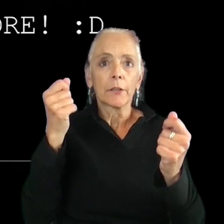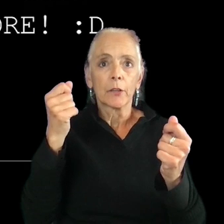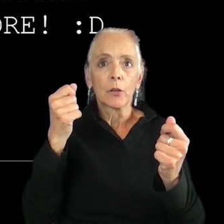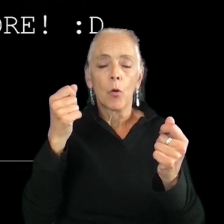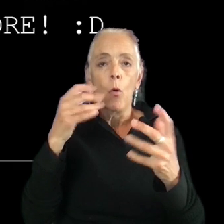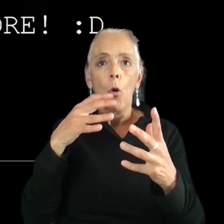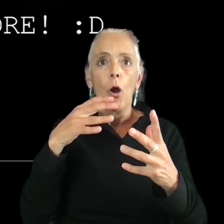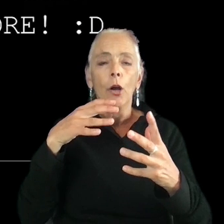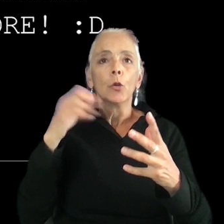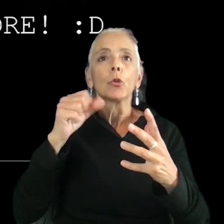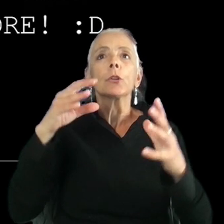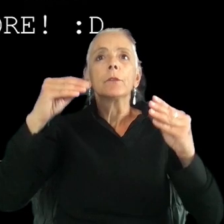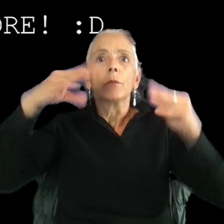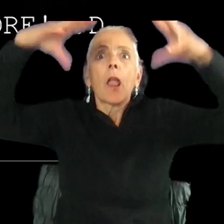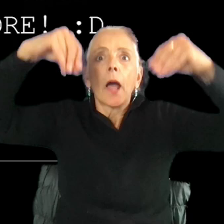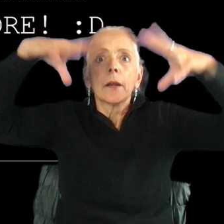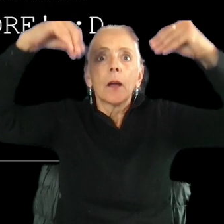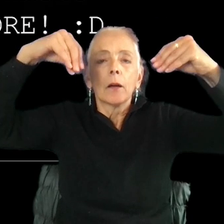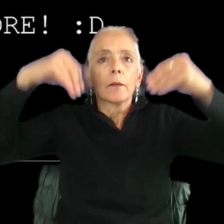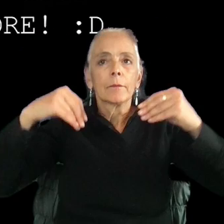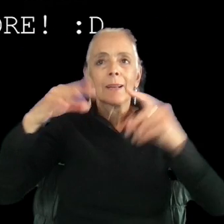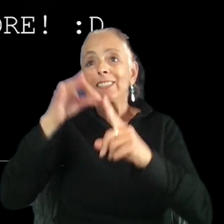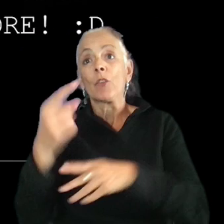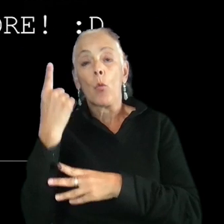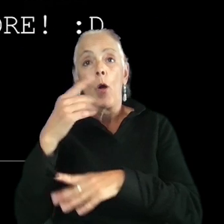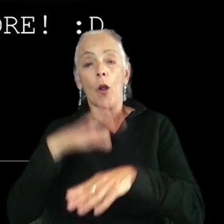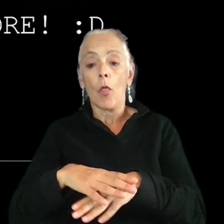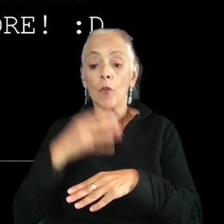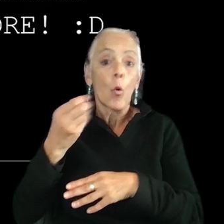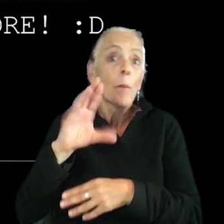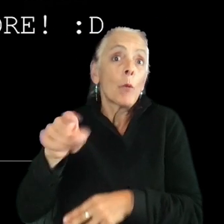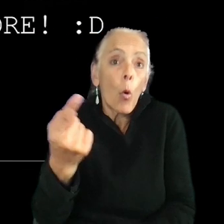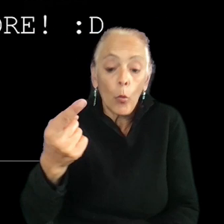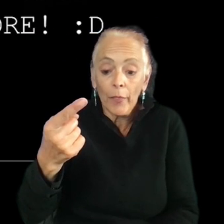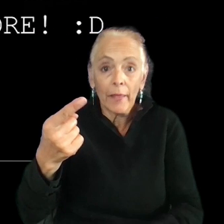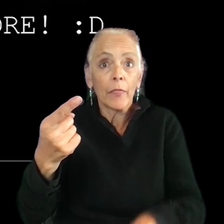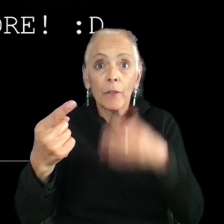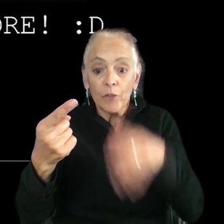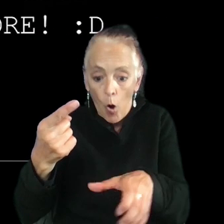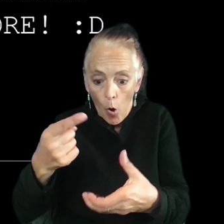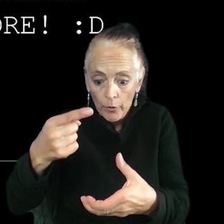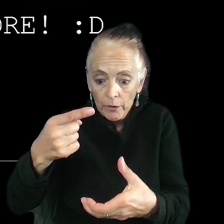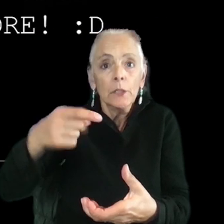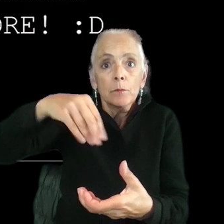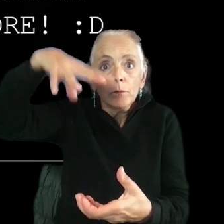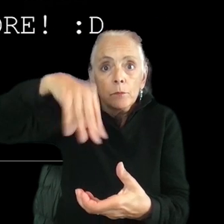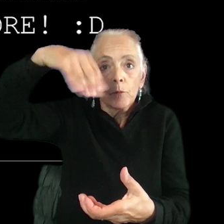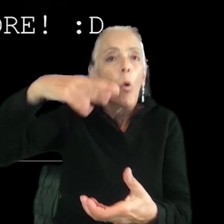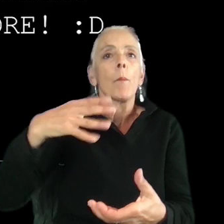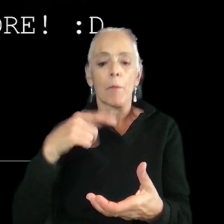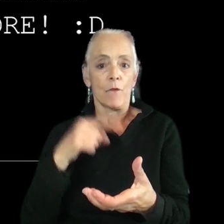flicker all the lights except for the one over the phone, or just flicker the light over the phone, or have the phone shake in front of the player so it's, whoa,